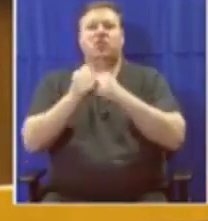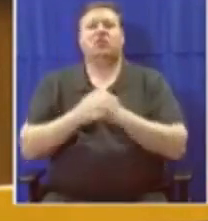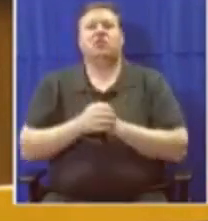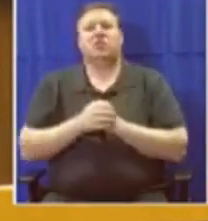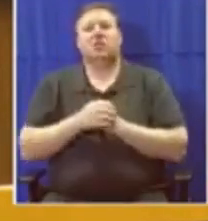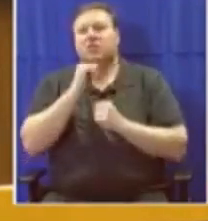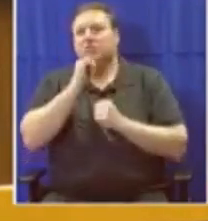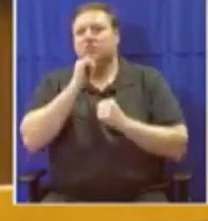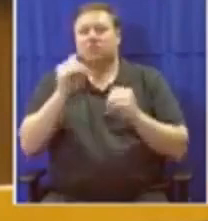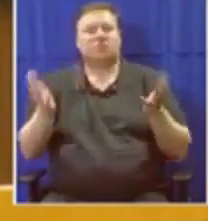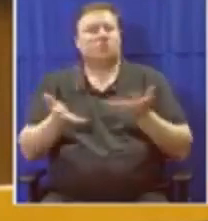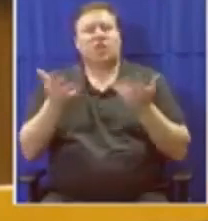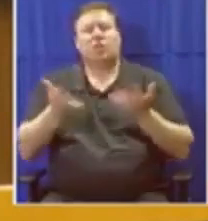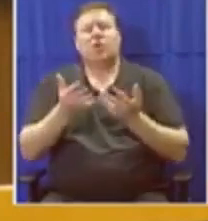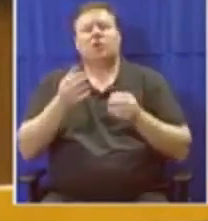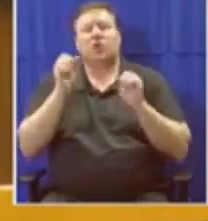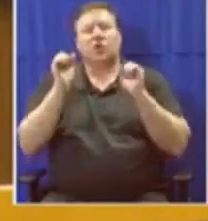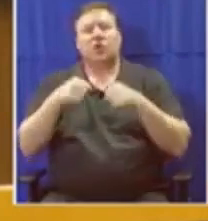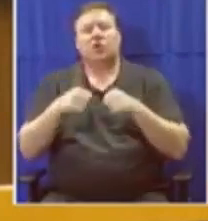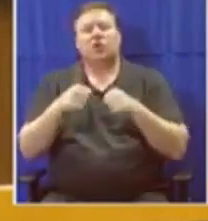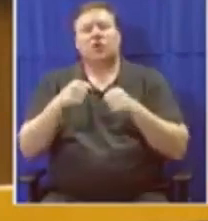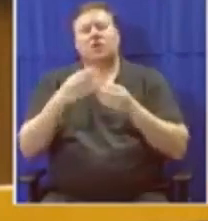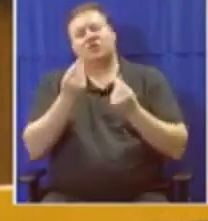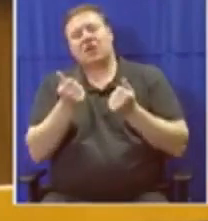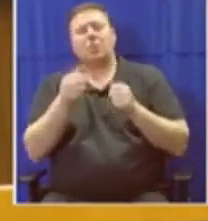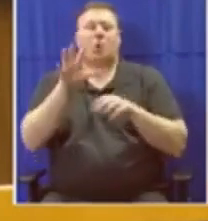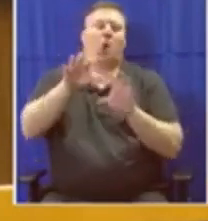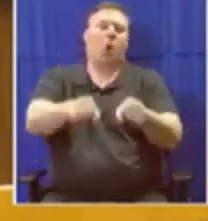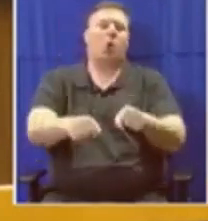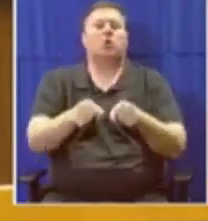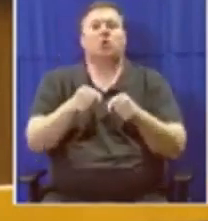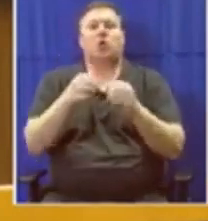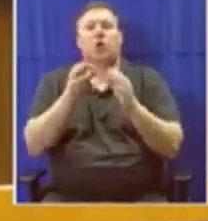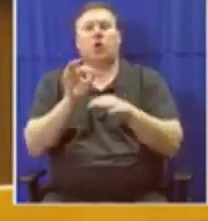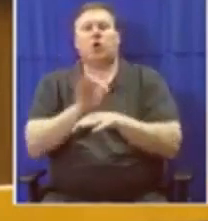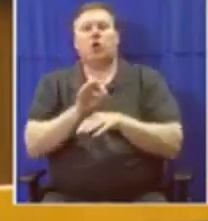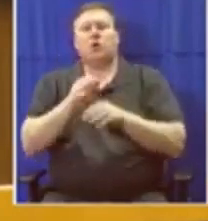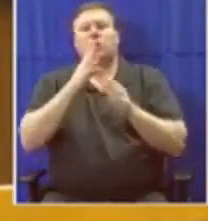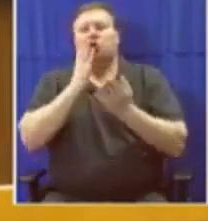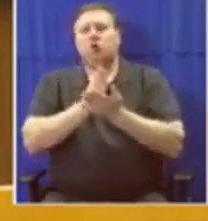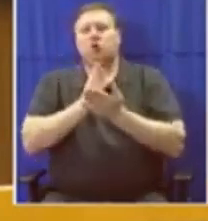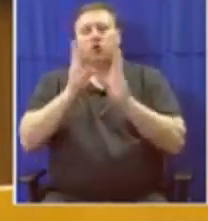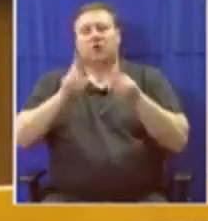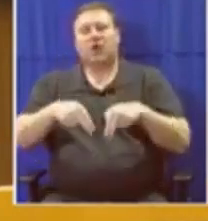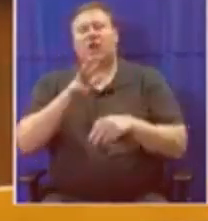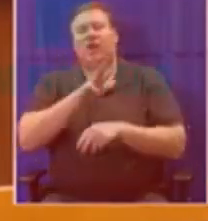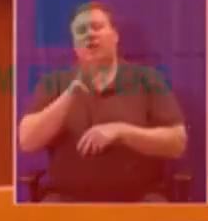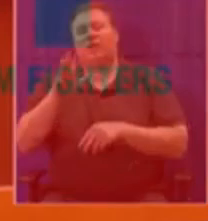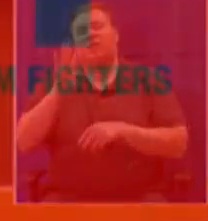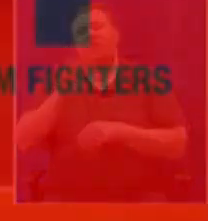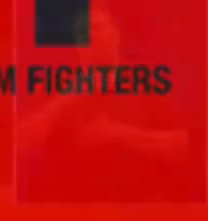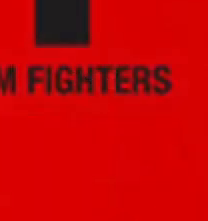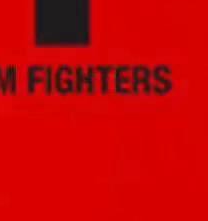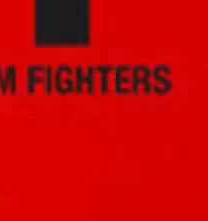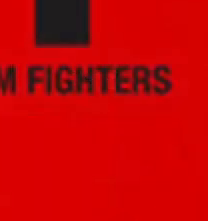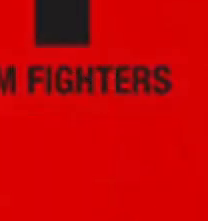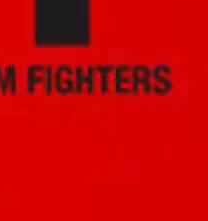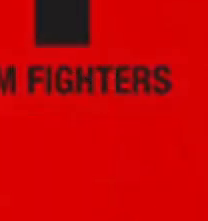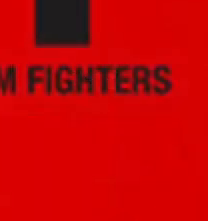celebrating and agreeing to some colonial arrangement that should have died in 1994. thank you, Chair. Thank you.